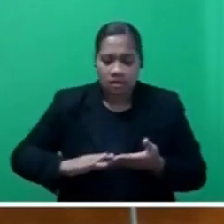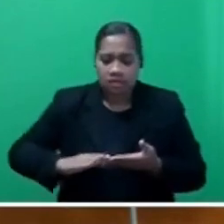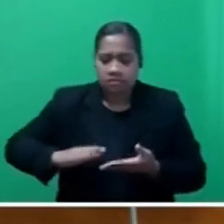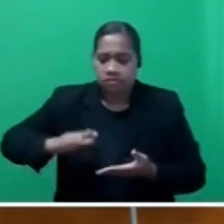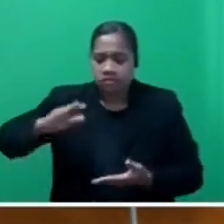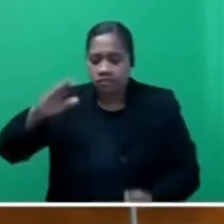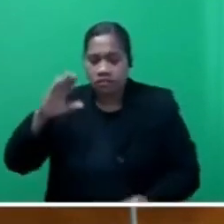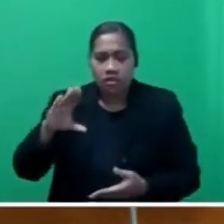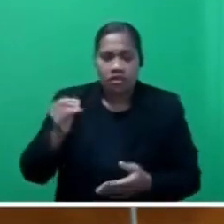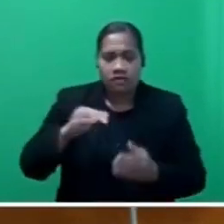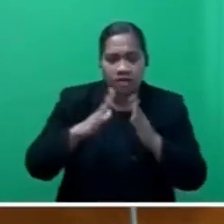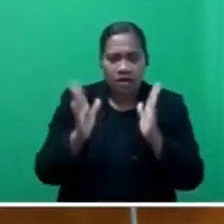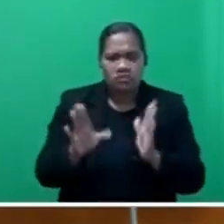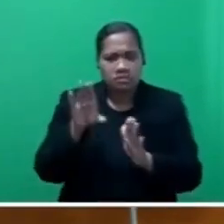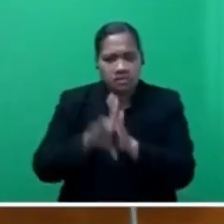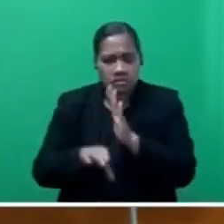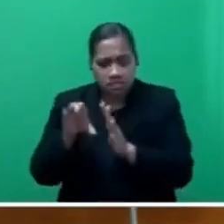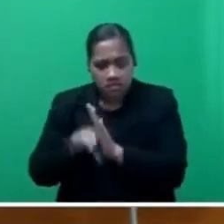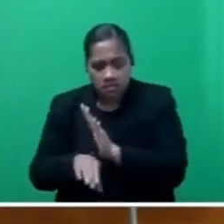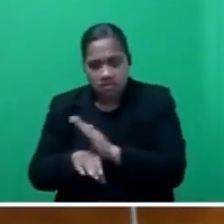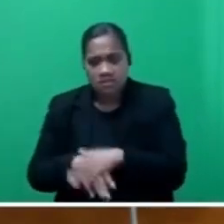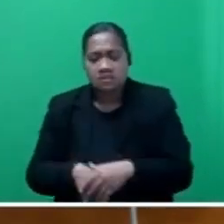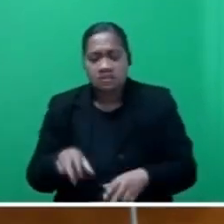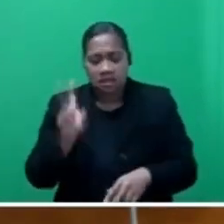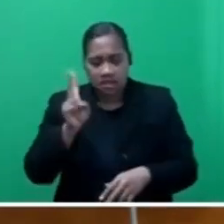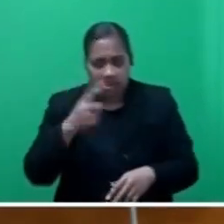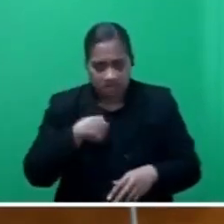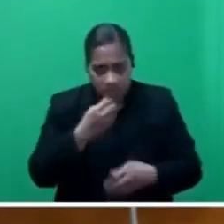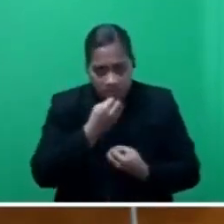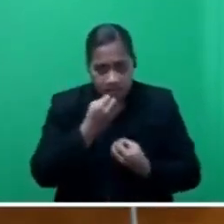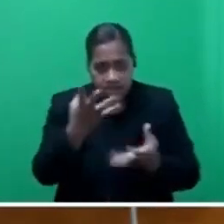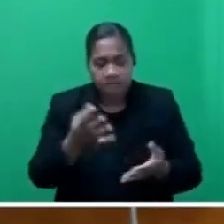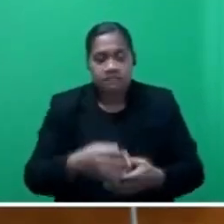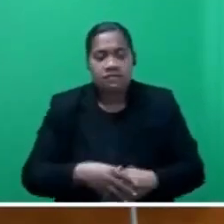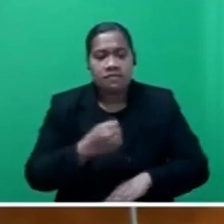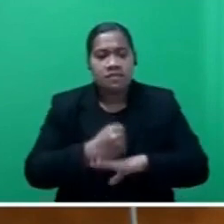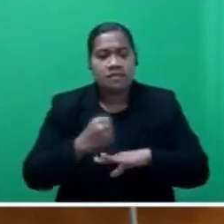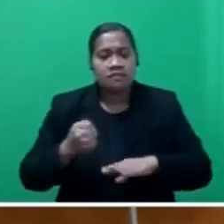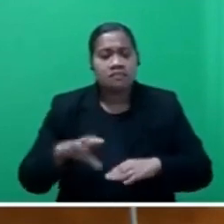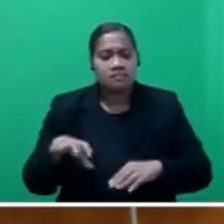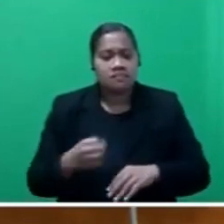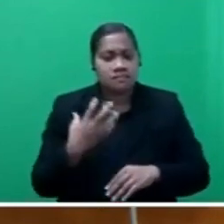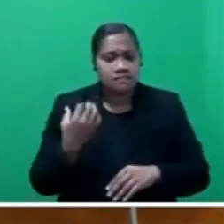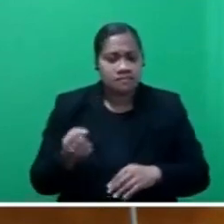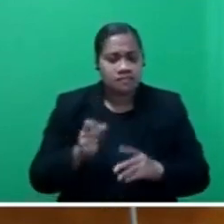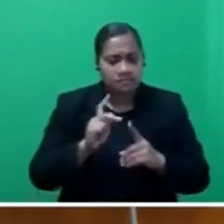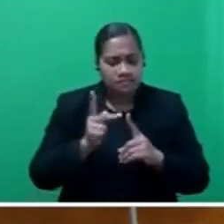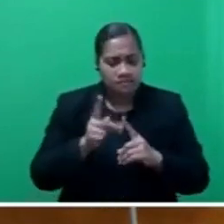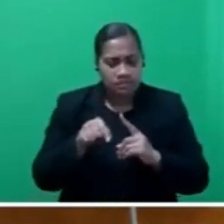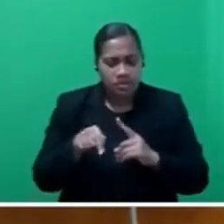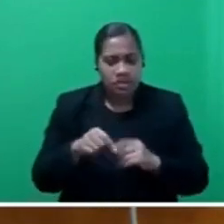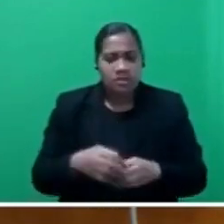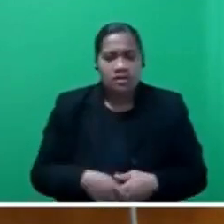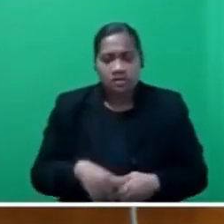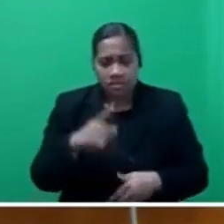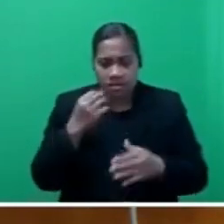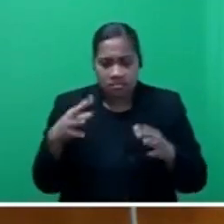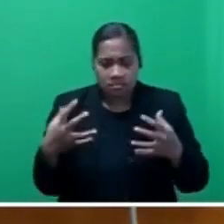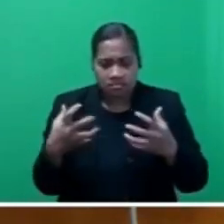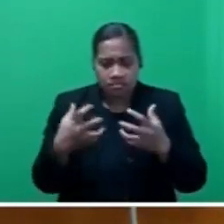I reiterate that government has to have a political guts to impose a cap on the real estate houses. For example,